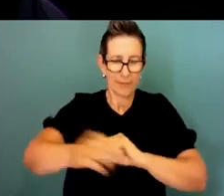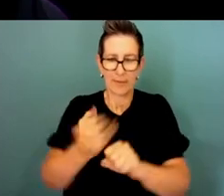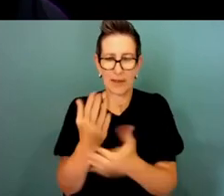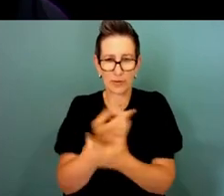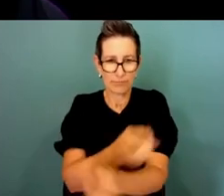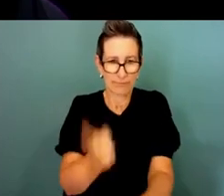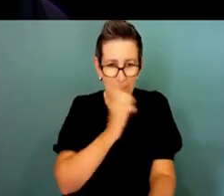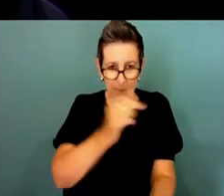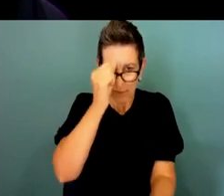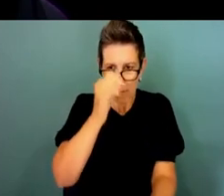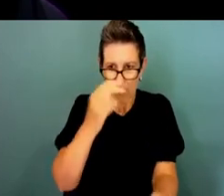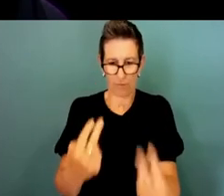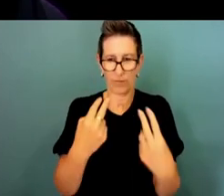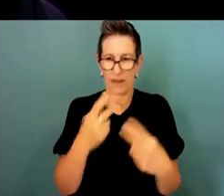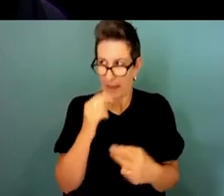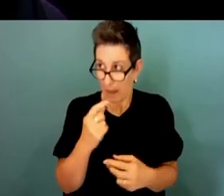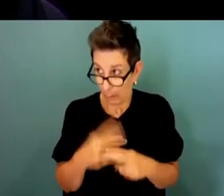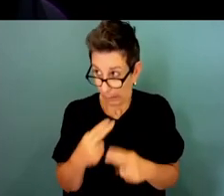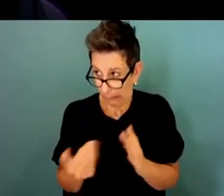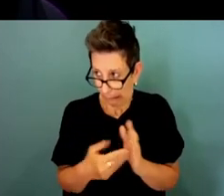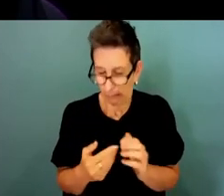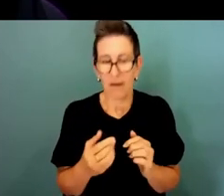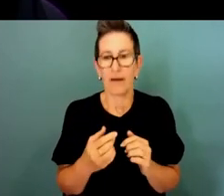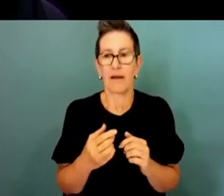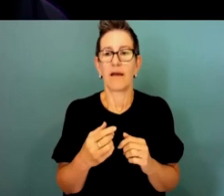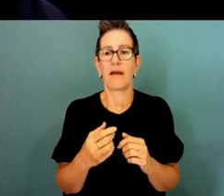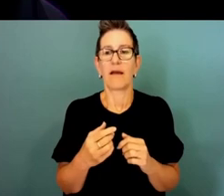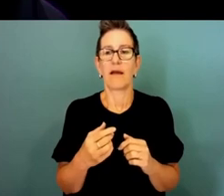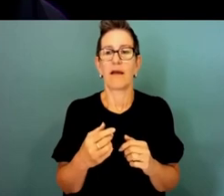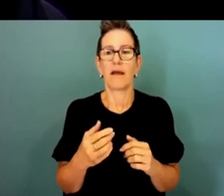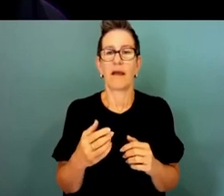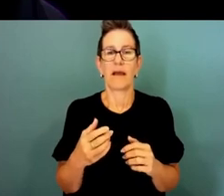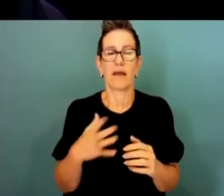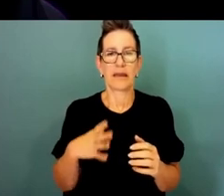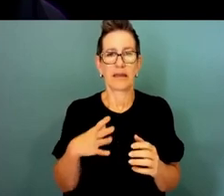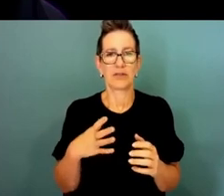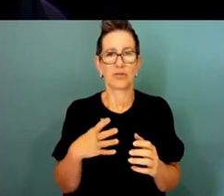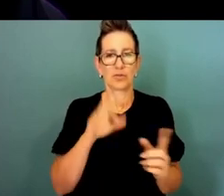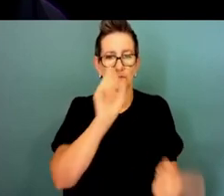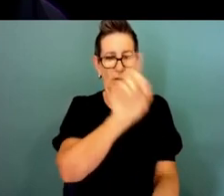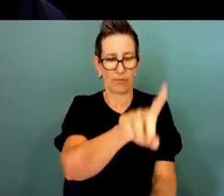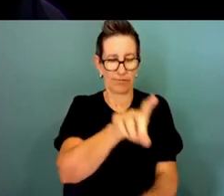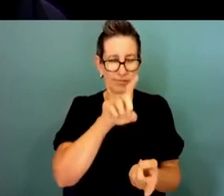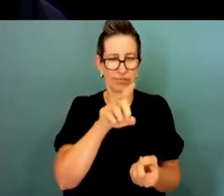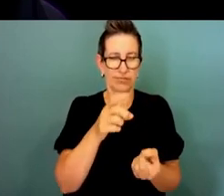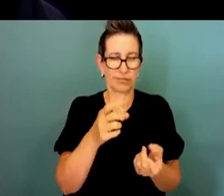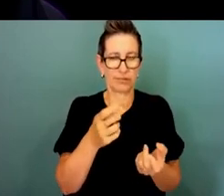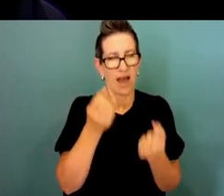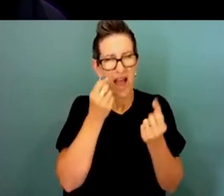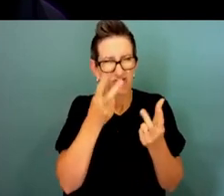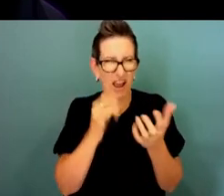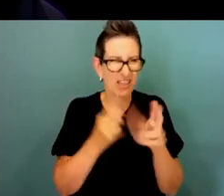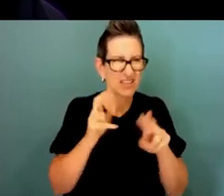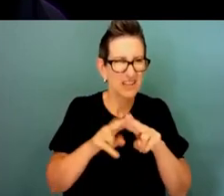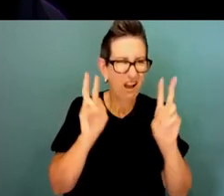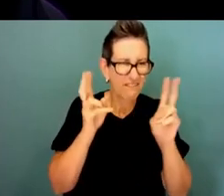the second if I'm allowed to take more than one second is having that flexibility attracting staff in different locations is going to be